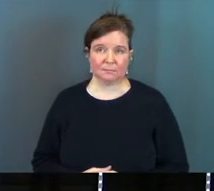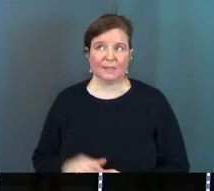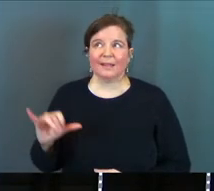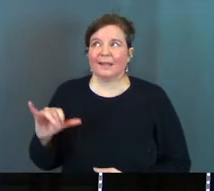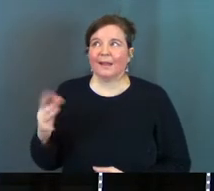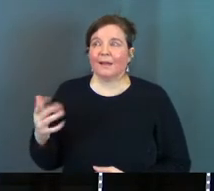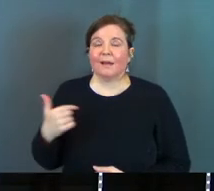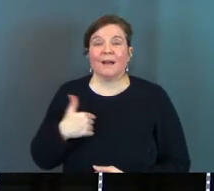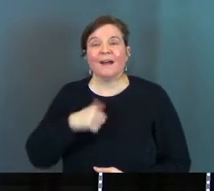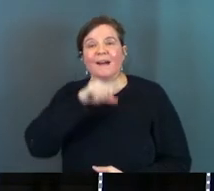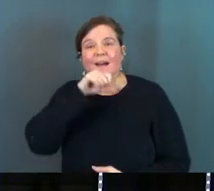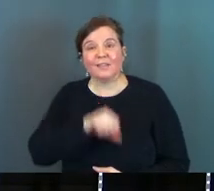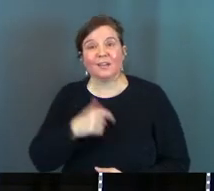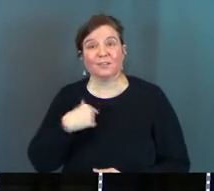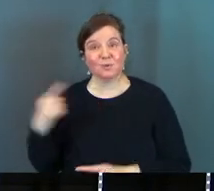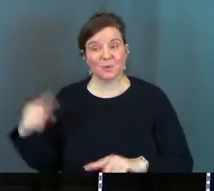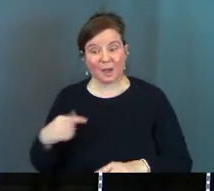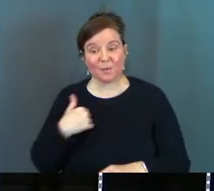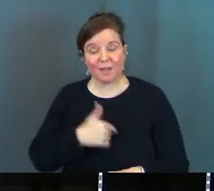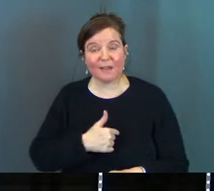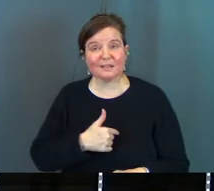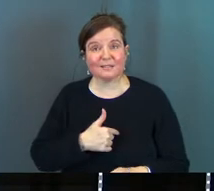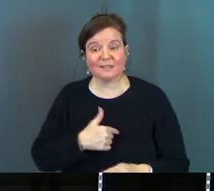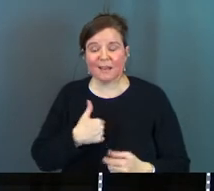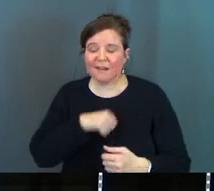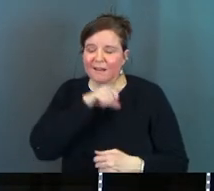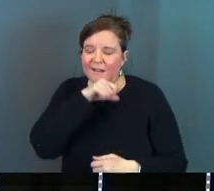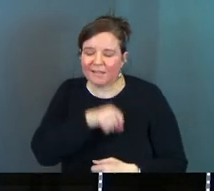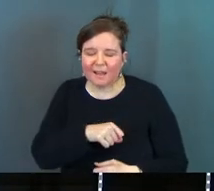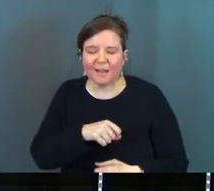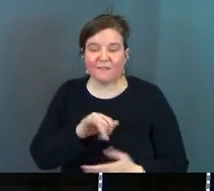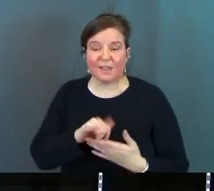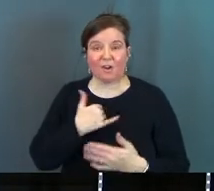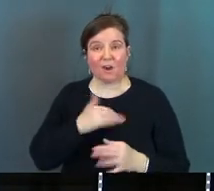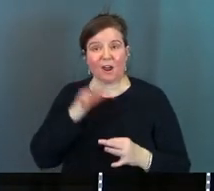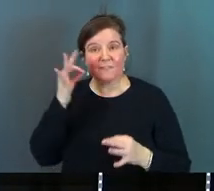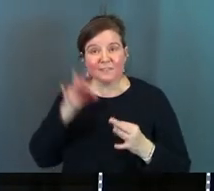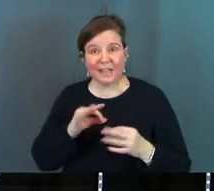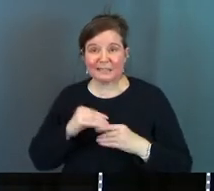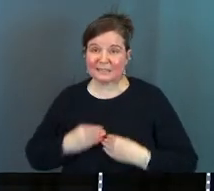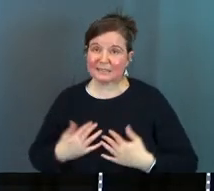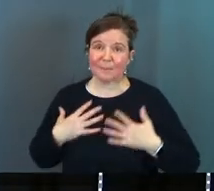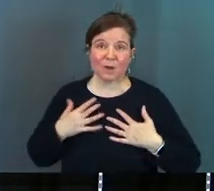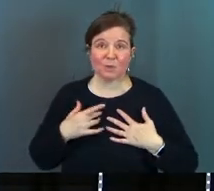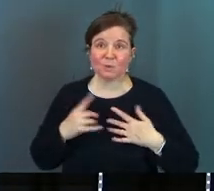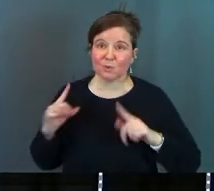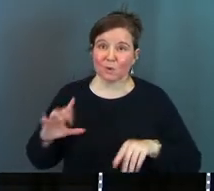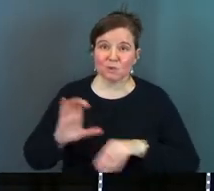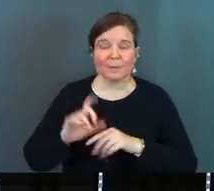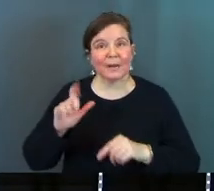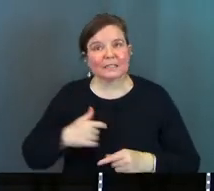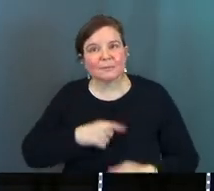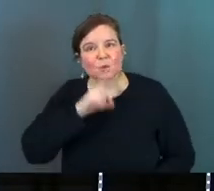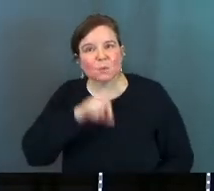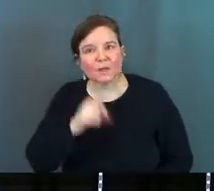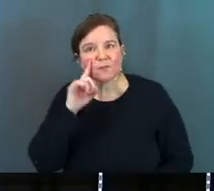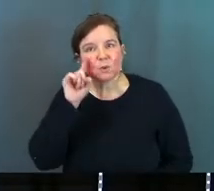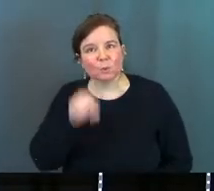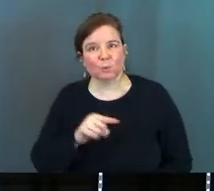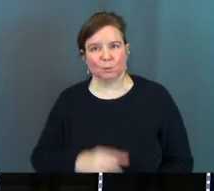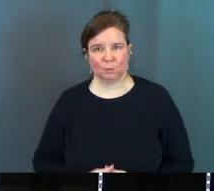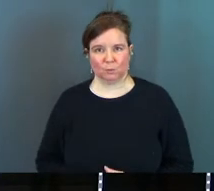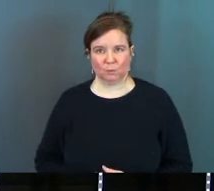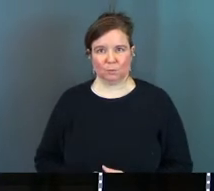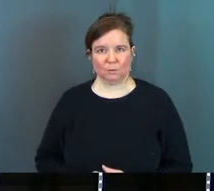like I love that you come with us and I love that our faith is inspiring you but it's gotta be real for you